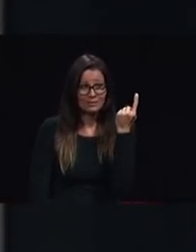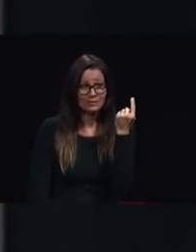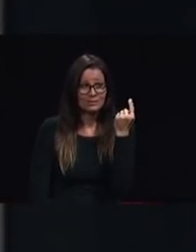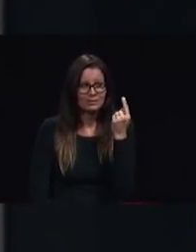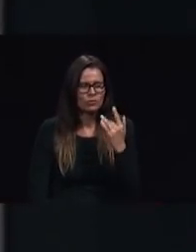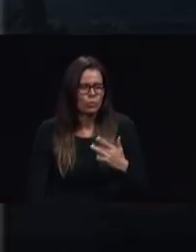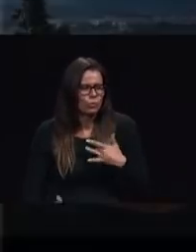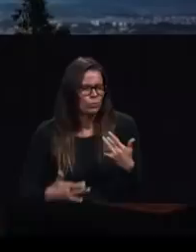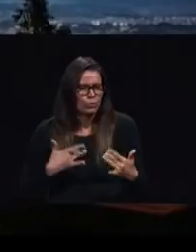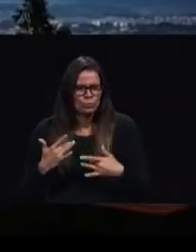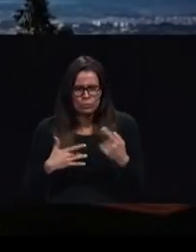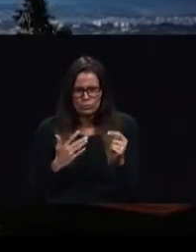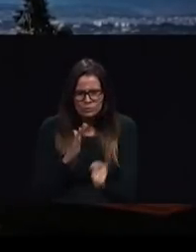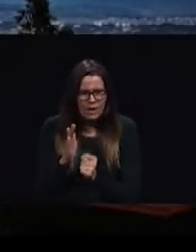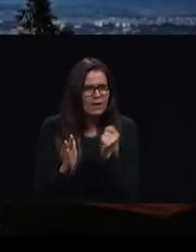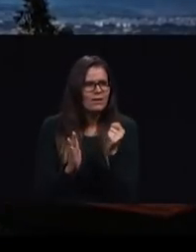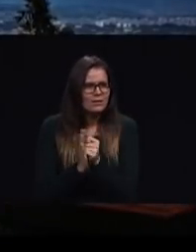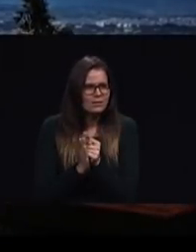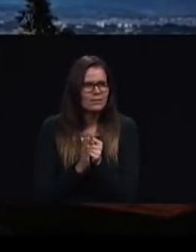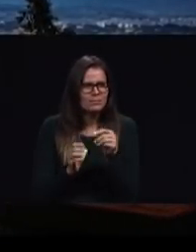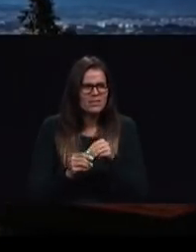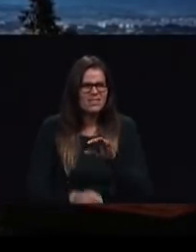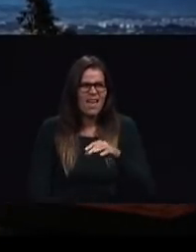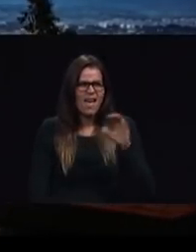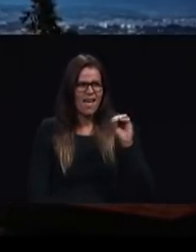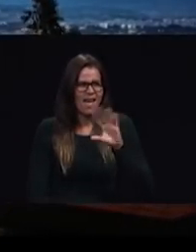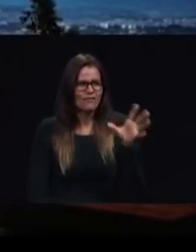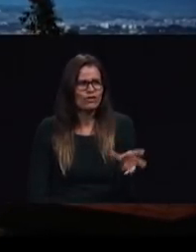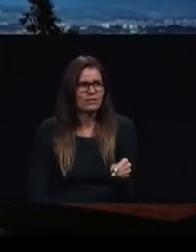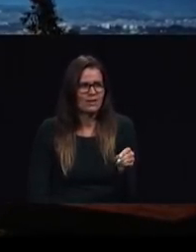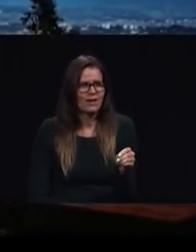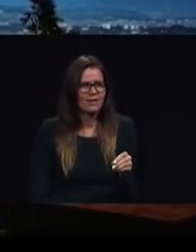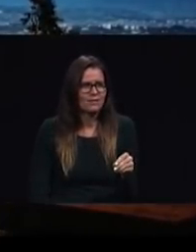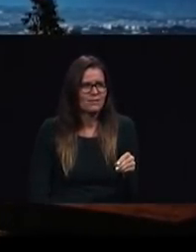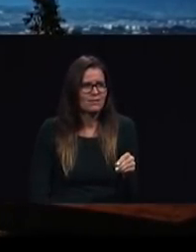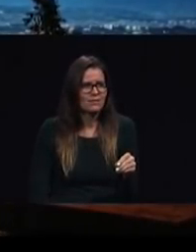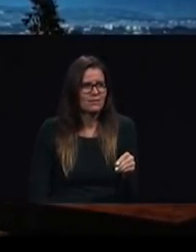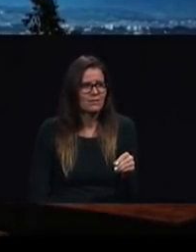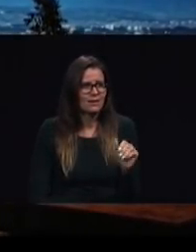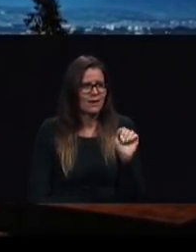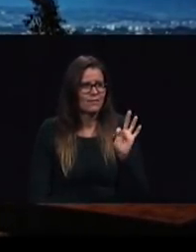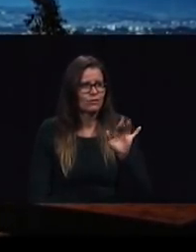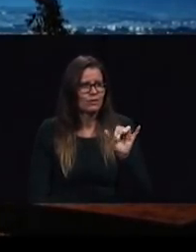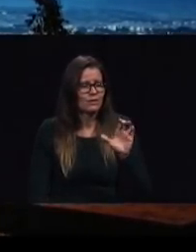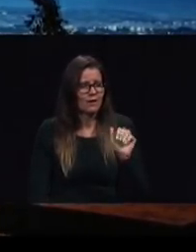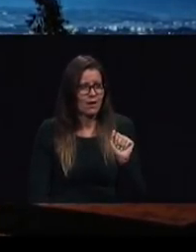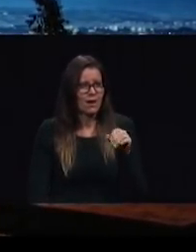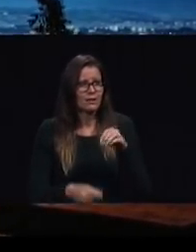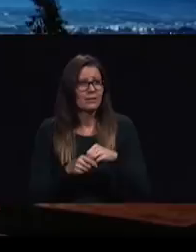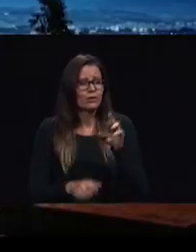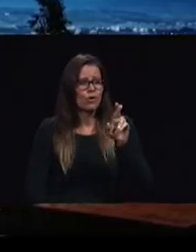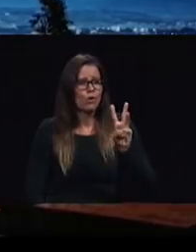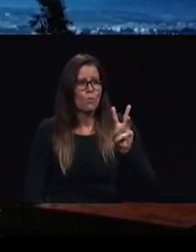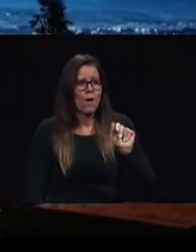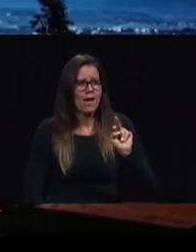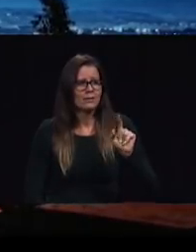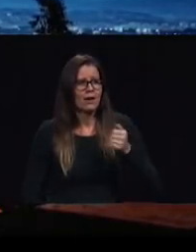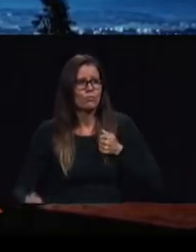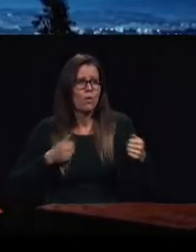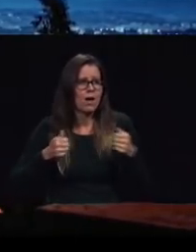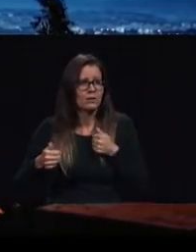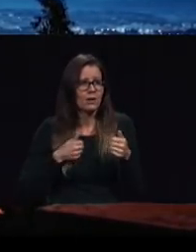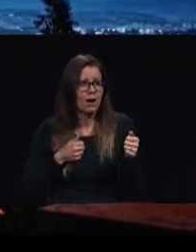to Rwanda when we had experienced the largest baptism in the history of the Adventist church with over a hundred thousand